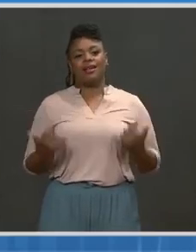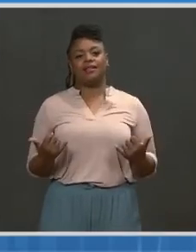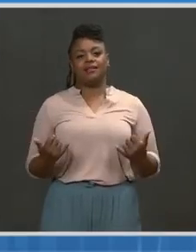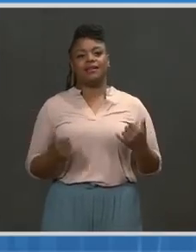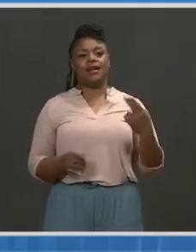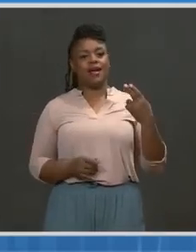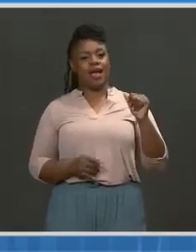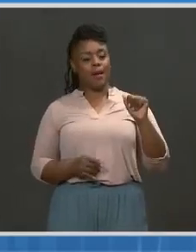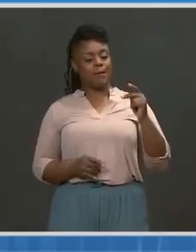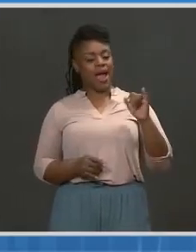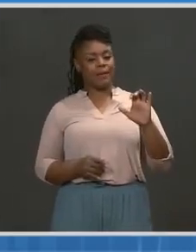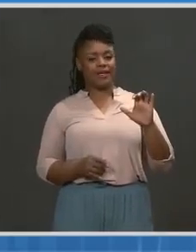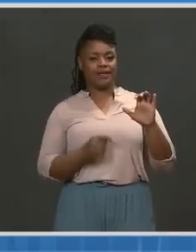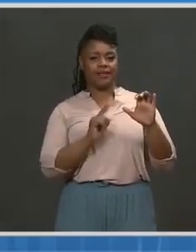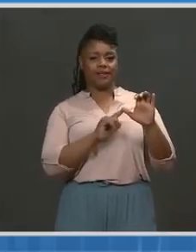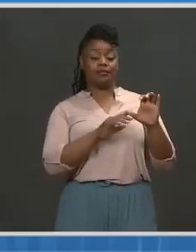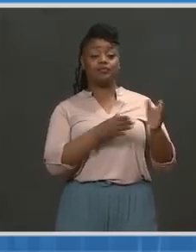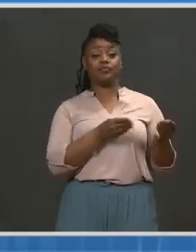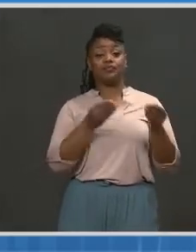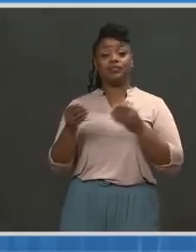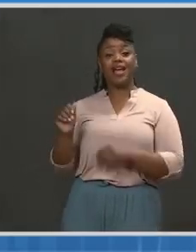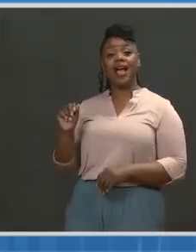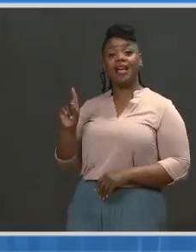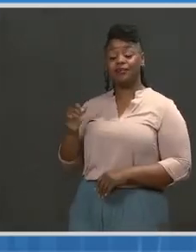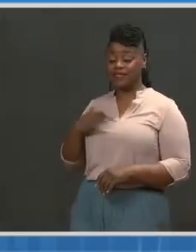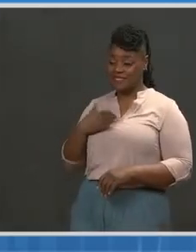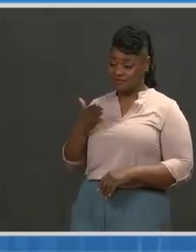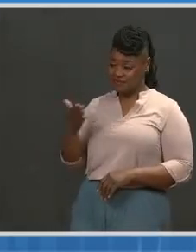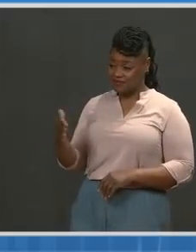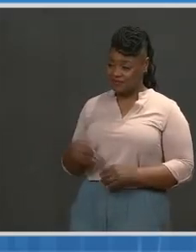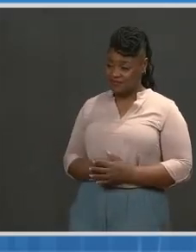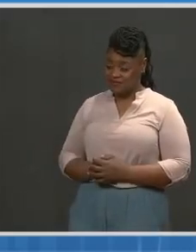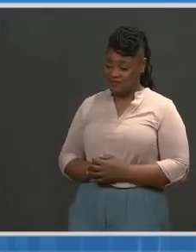this pandemic in this country. Back to you, Andy.